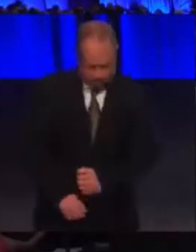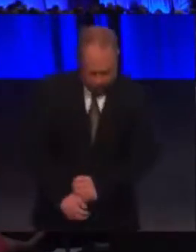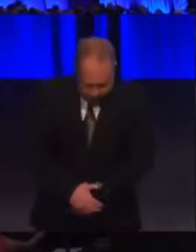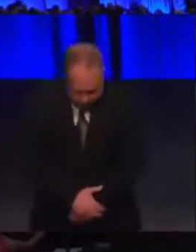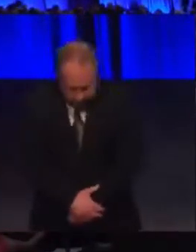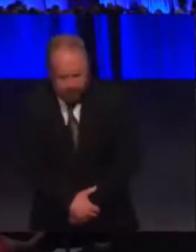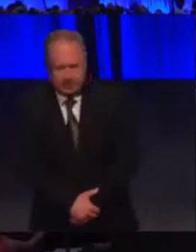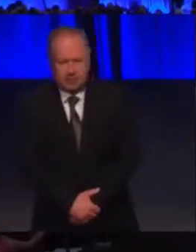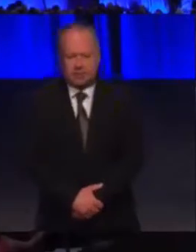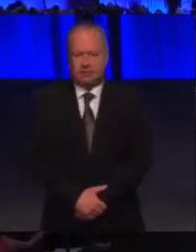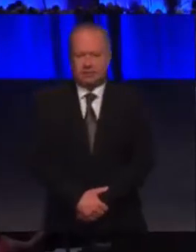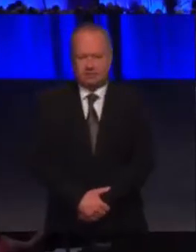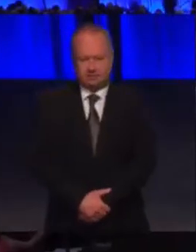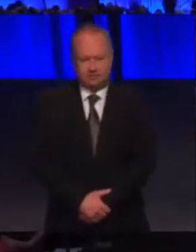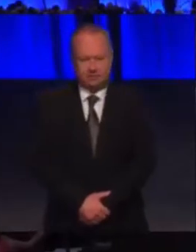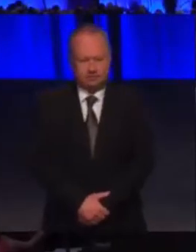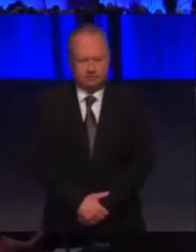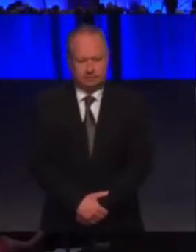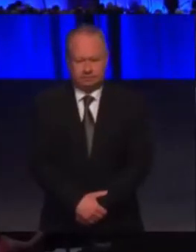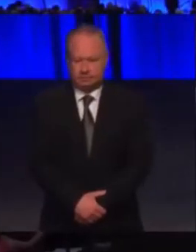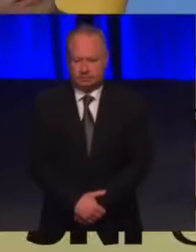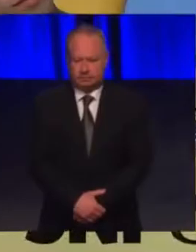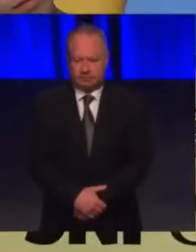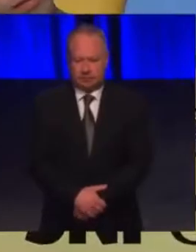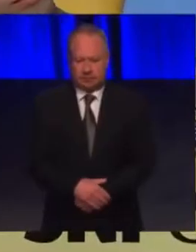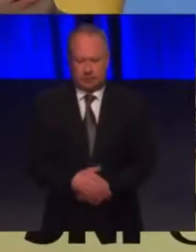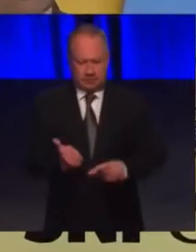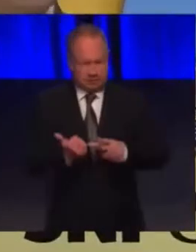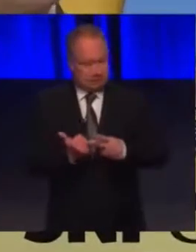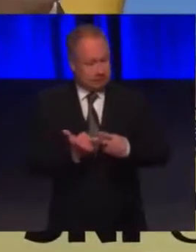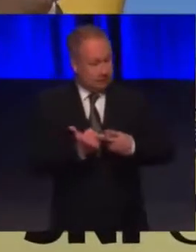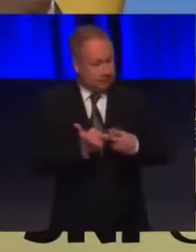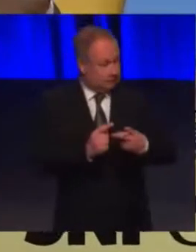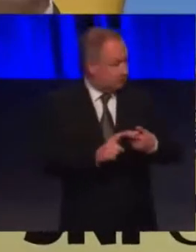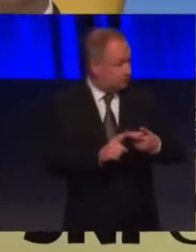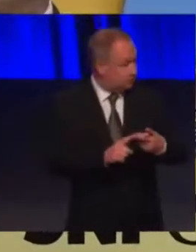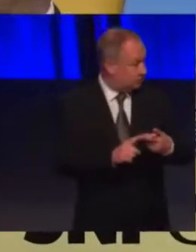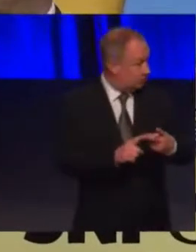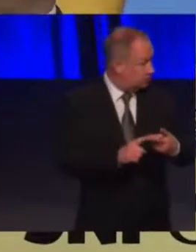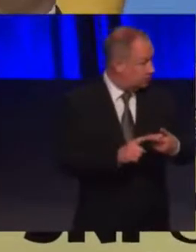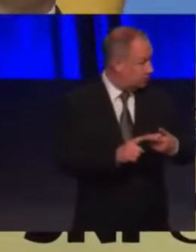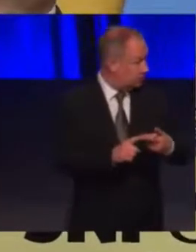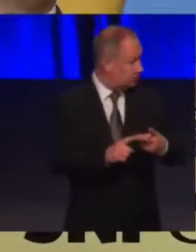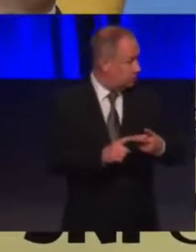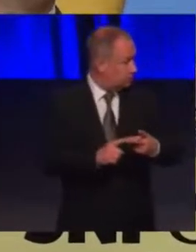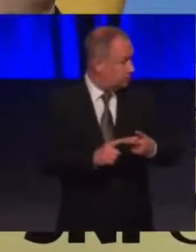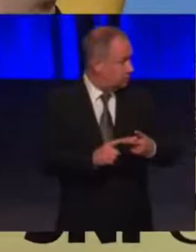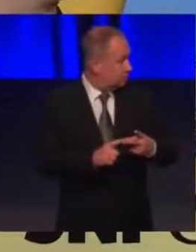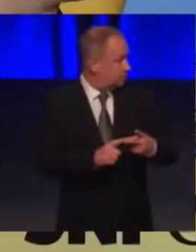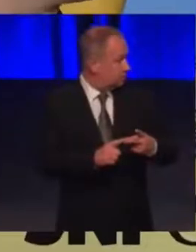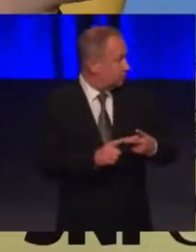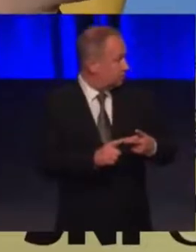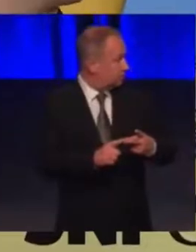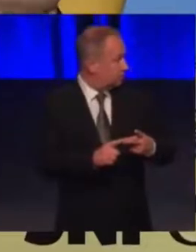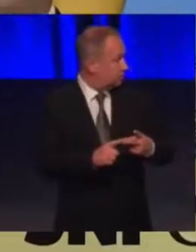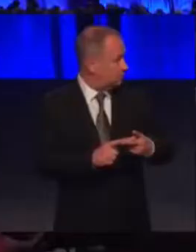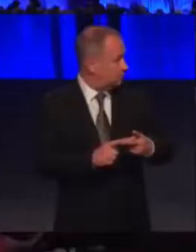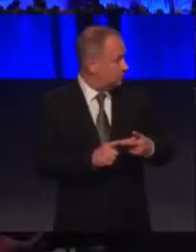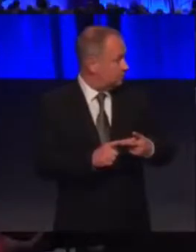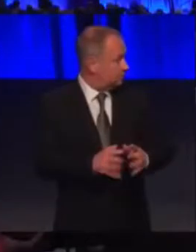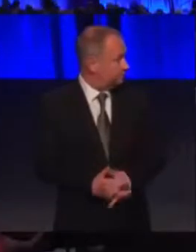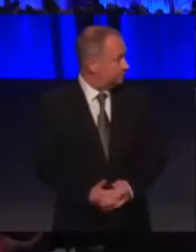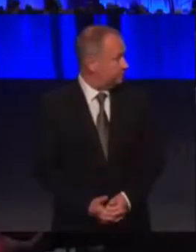Thank you. Chris to second, to be followed by Yvonne Russell, who will speak in favour of the resolution.